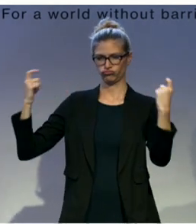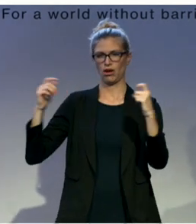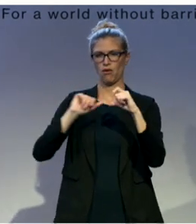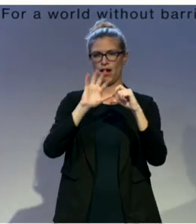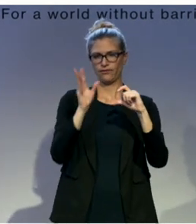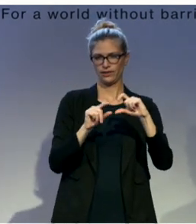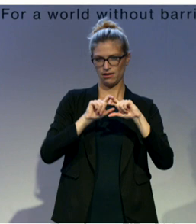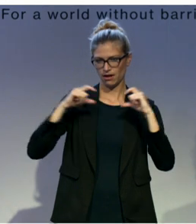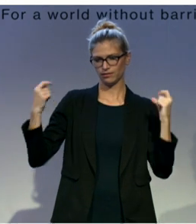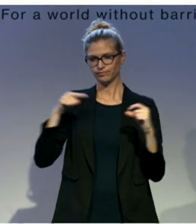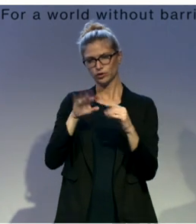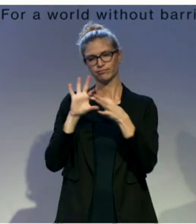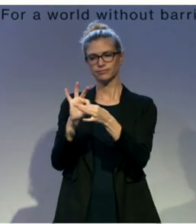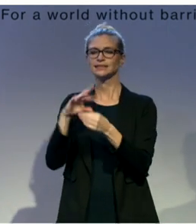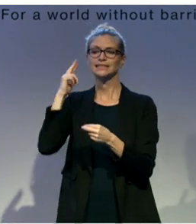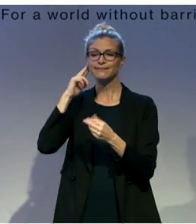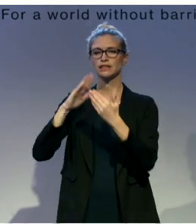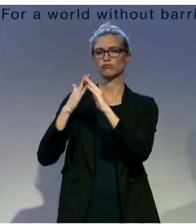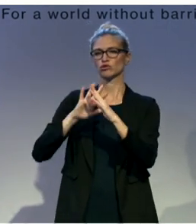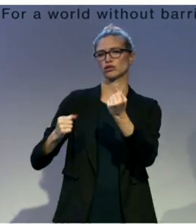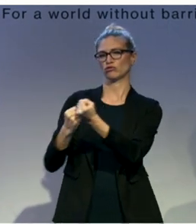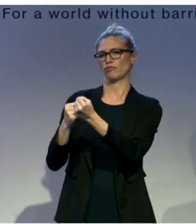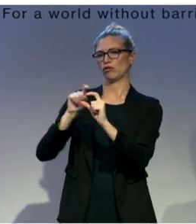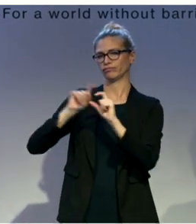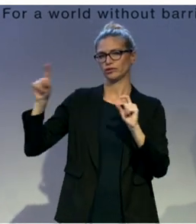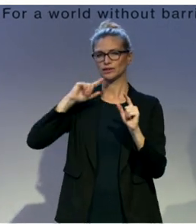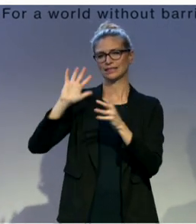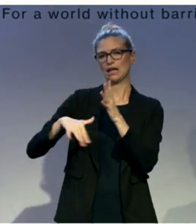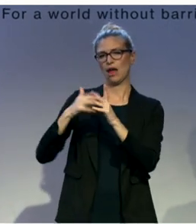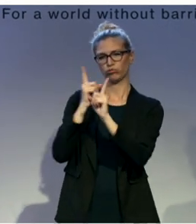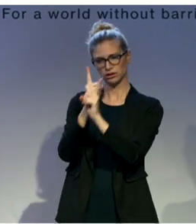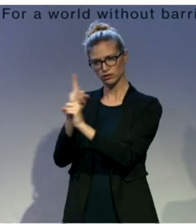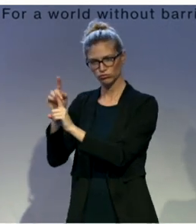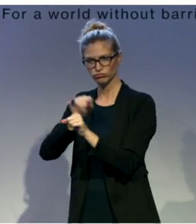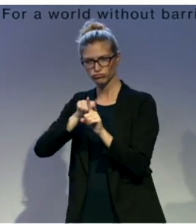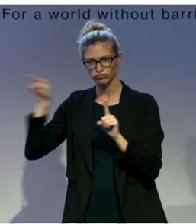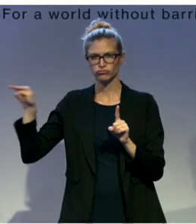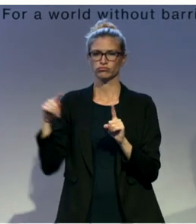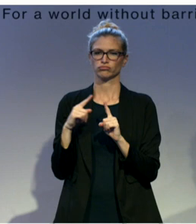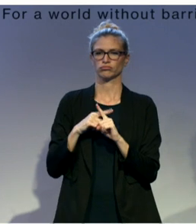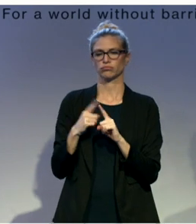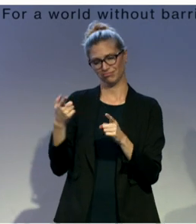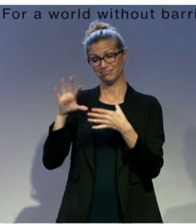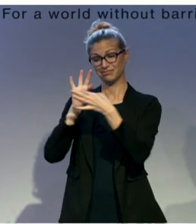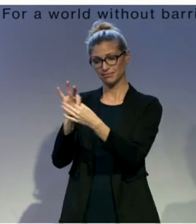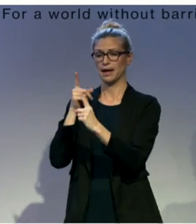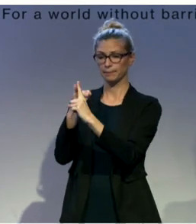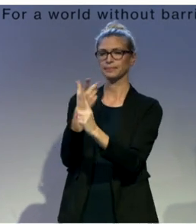the development of electoral sign language lexicons. I don't have the clicker, I'm That's okay.